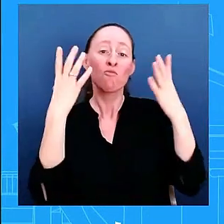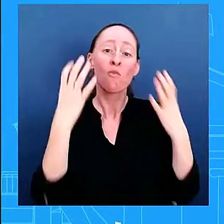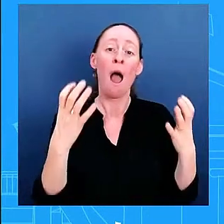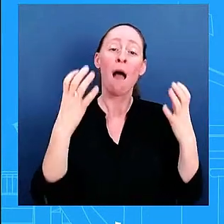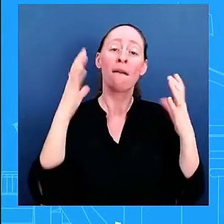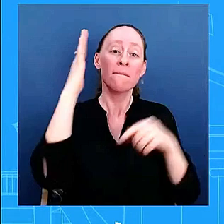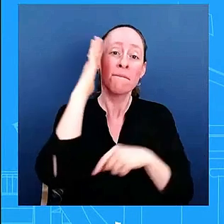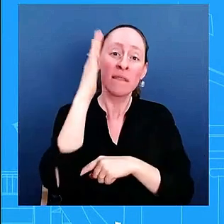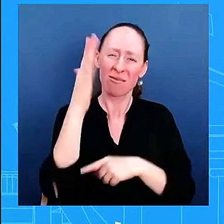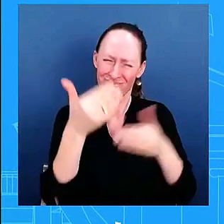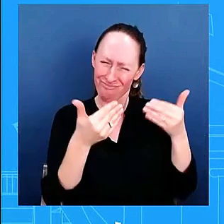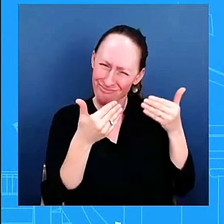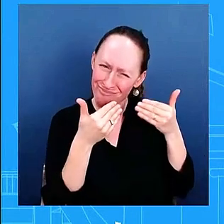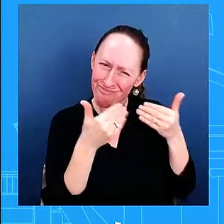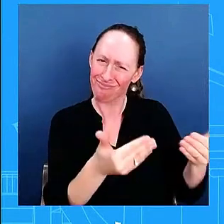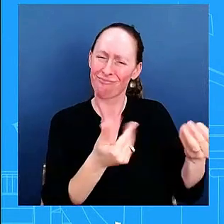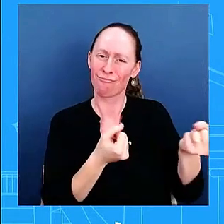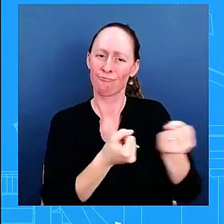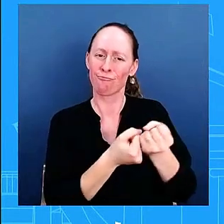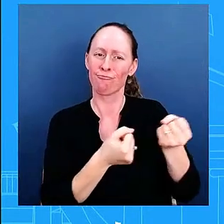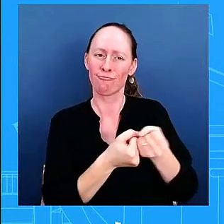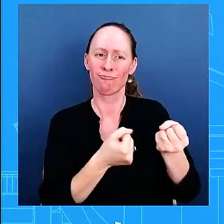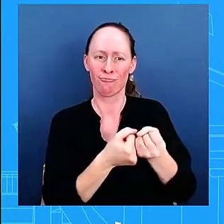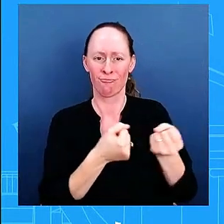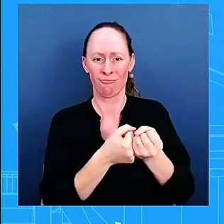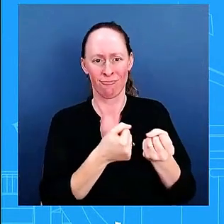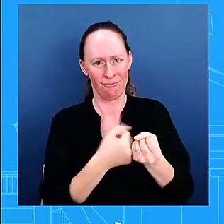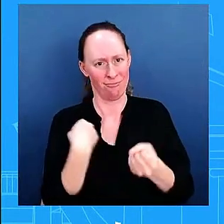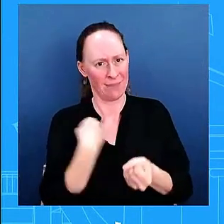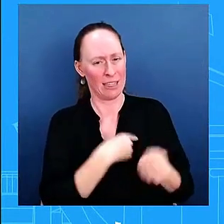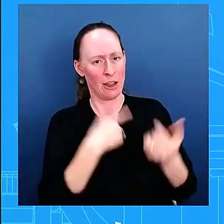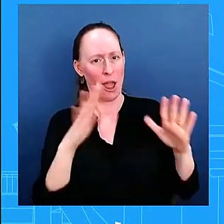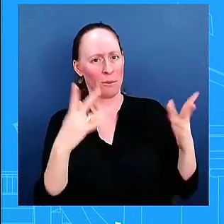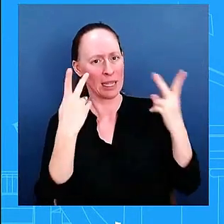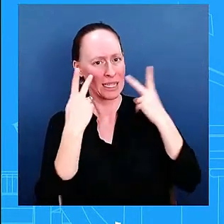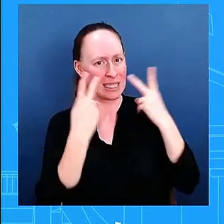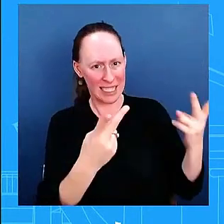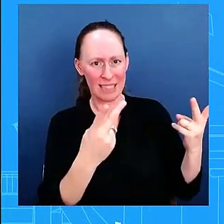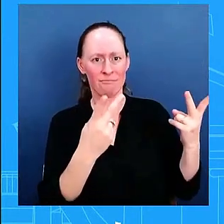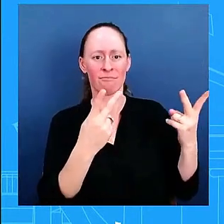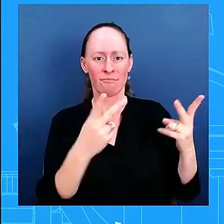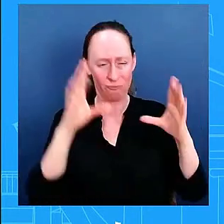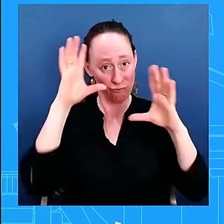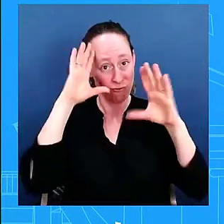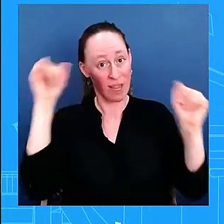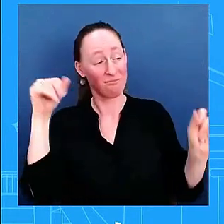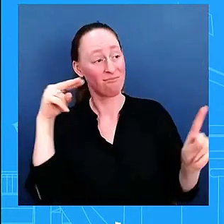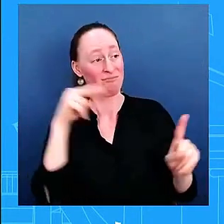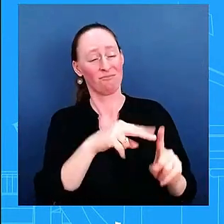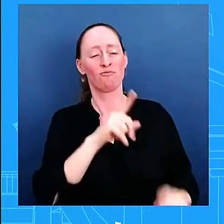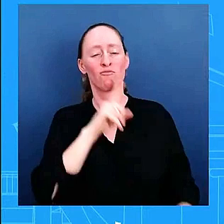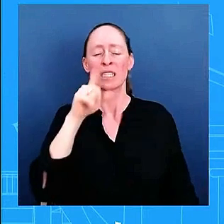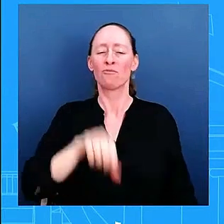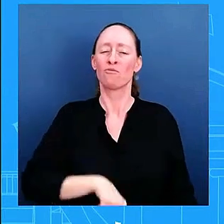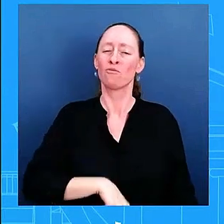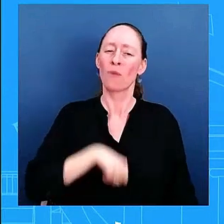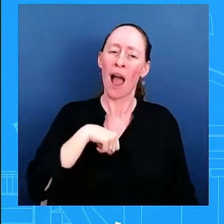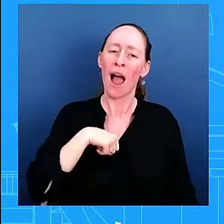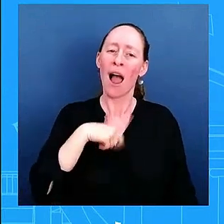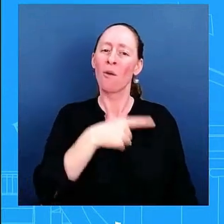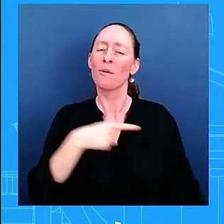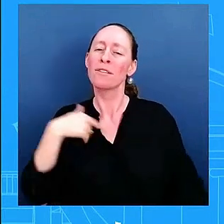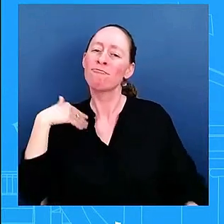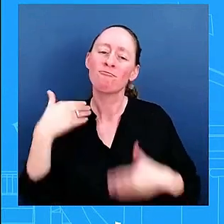from this vice president uh and he's very proud to have seen her move forward in in her uh in her campaign and